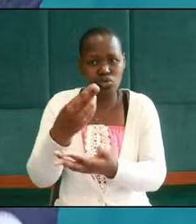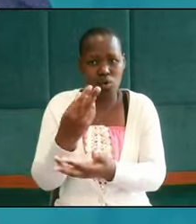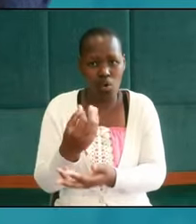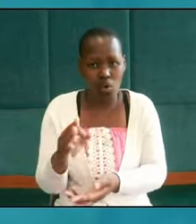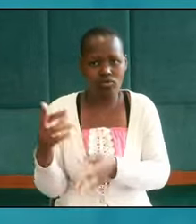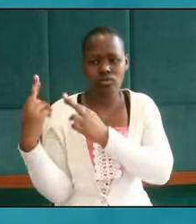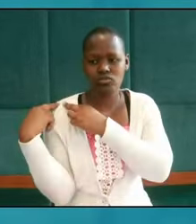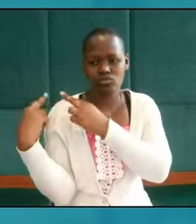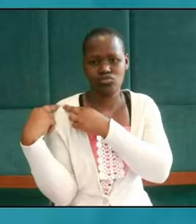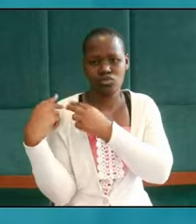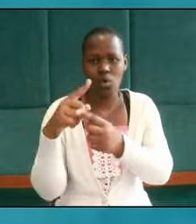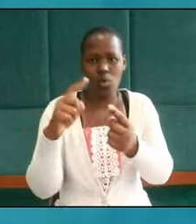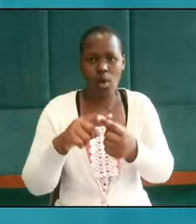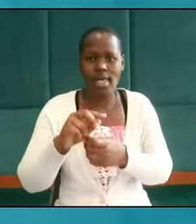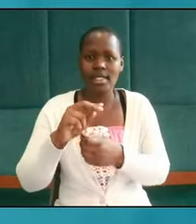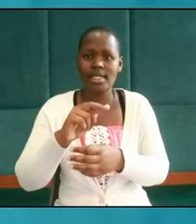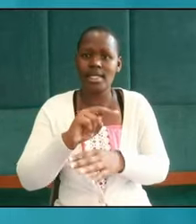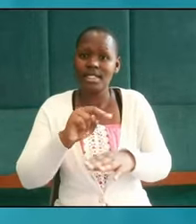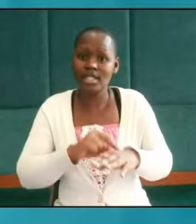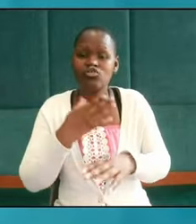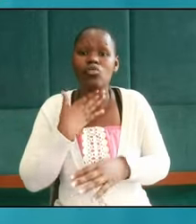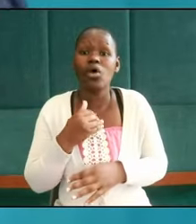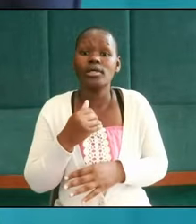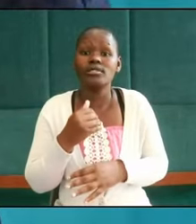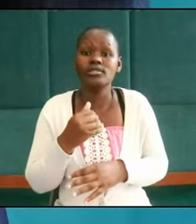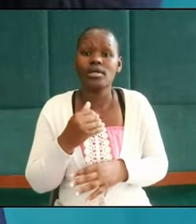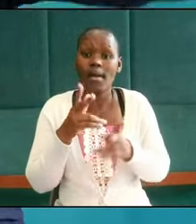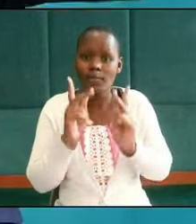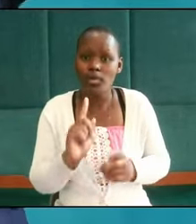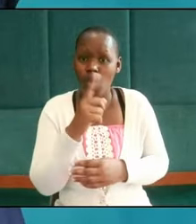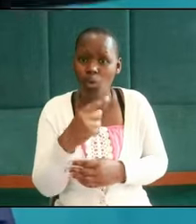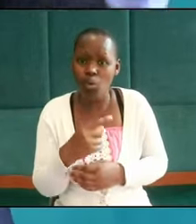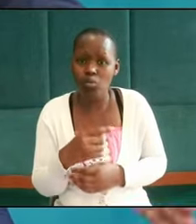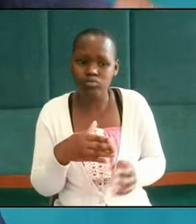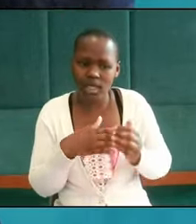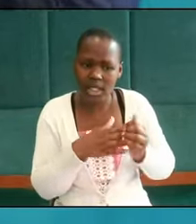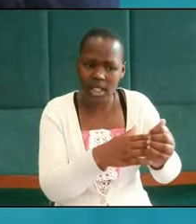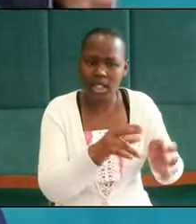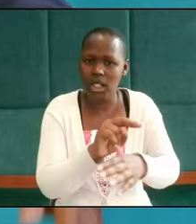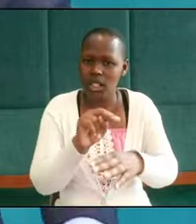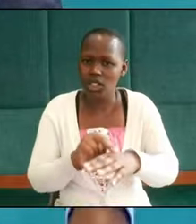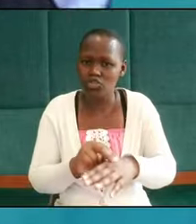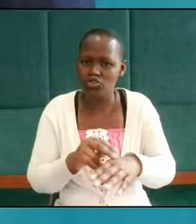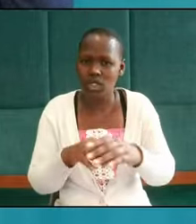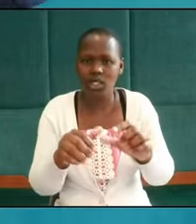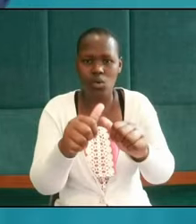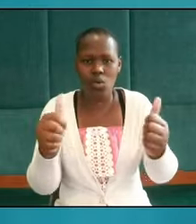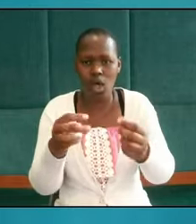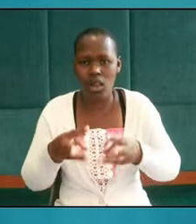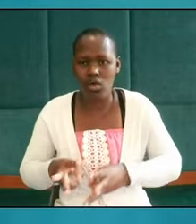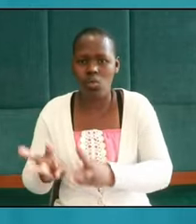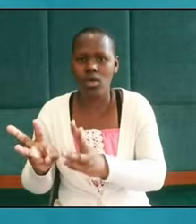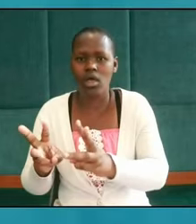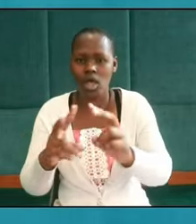nation want to have people who will guide the nation in the proper way they